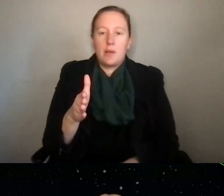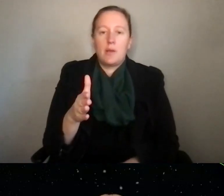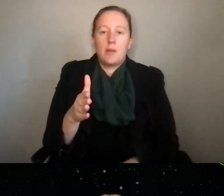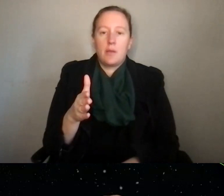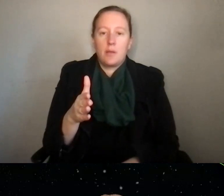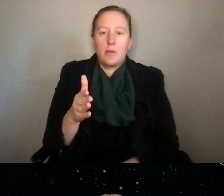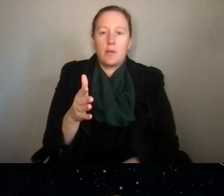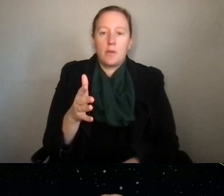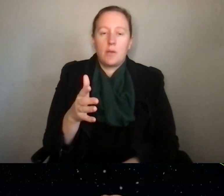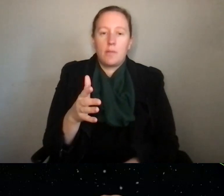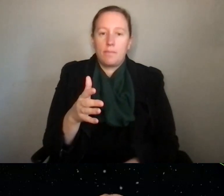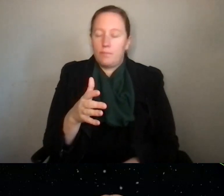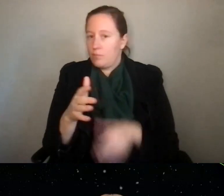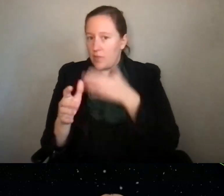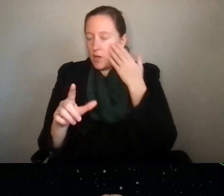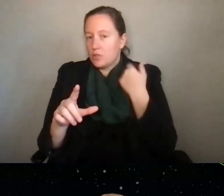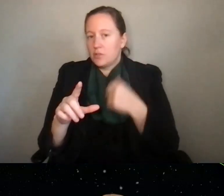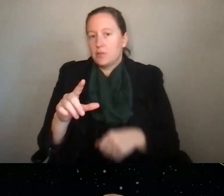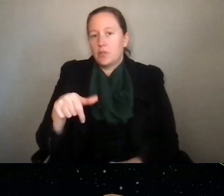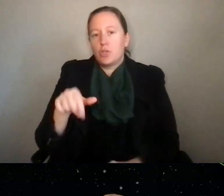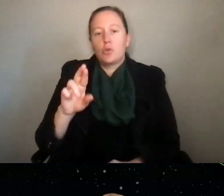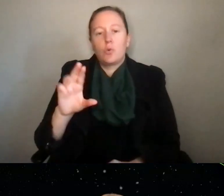presentation if you wanted to sign up to be a reviewer.